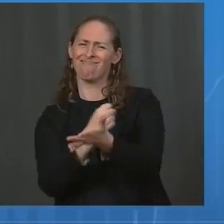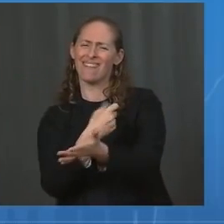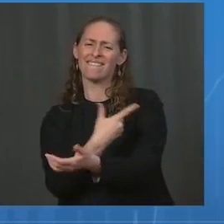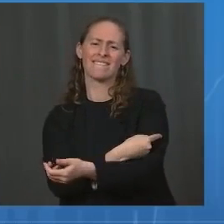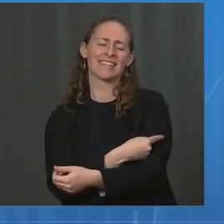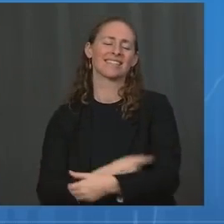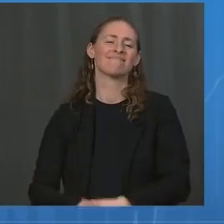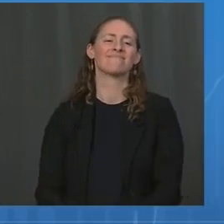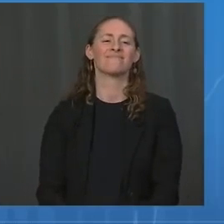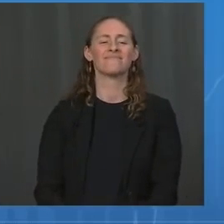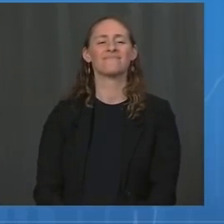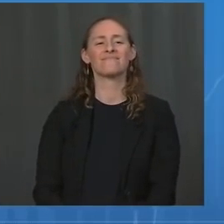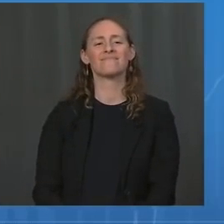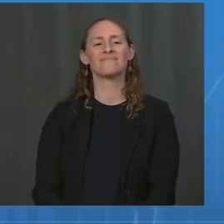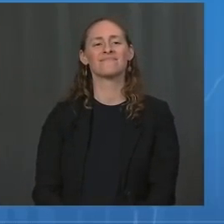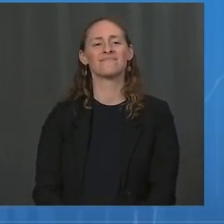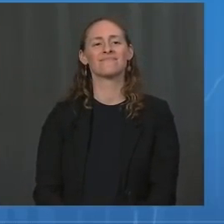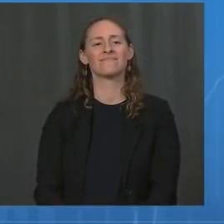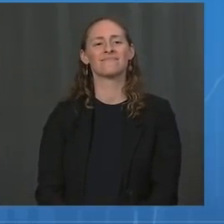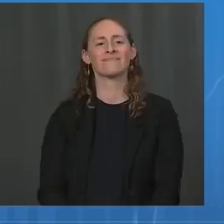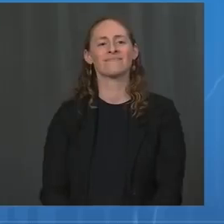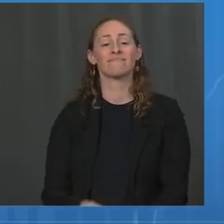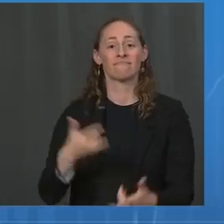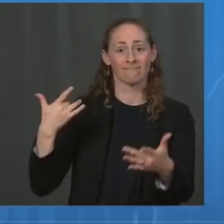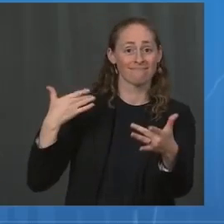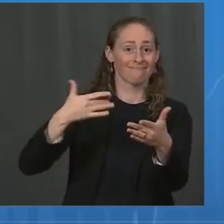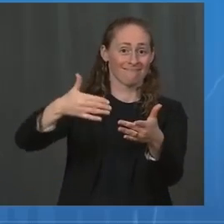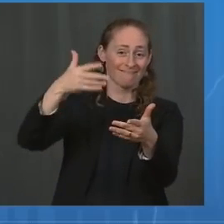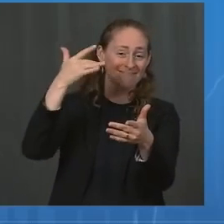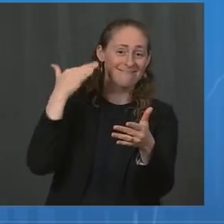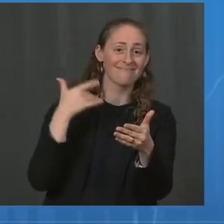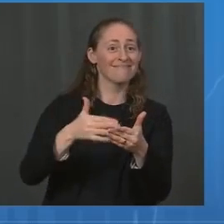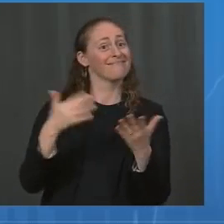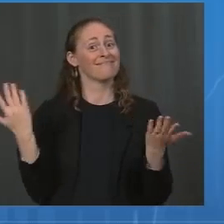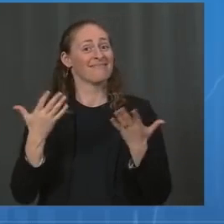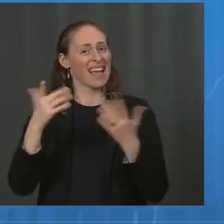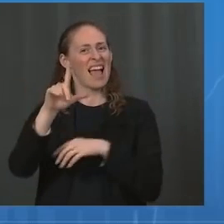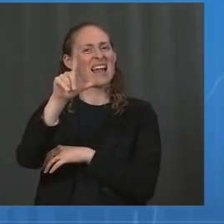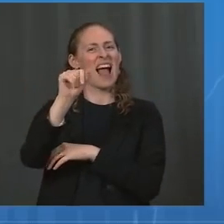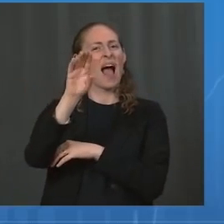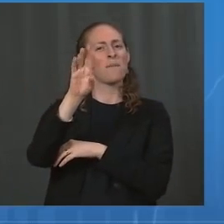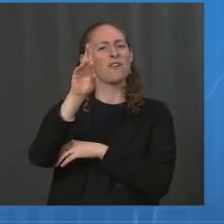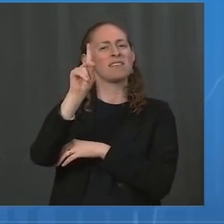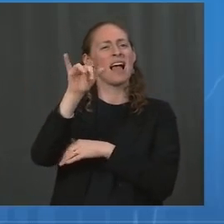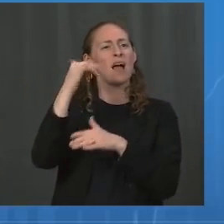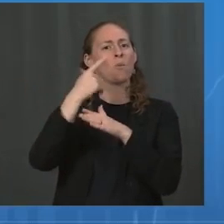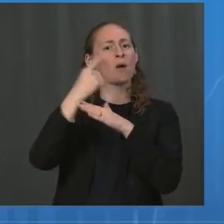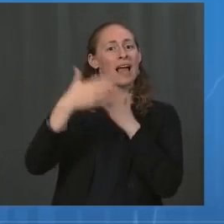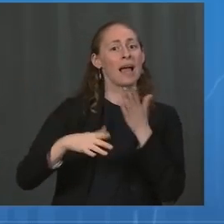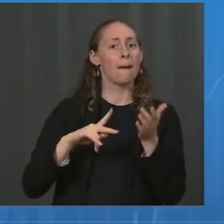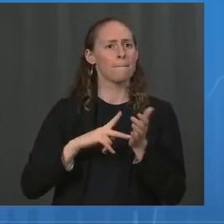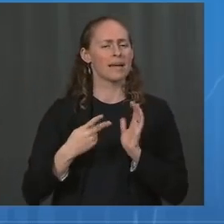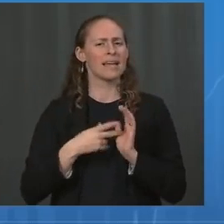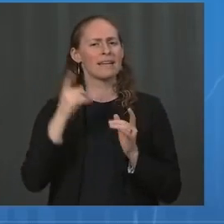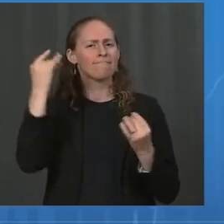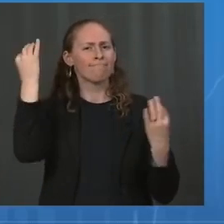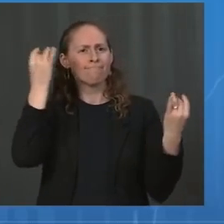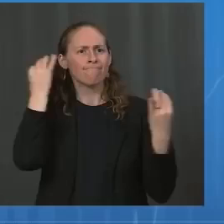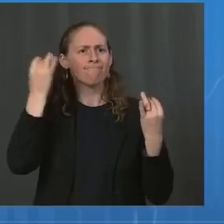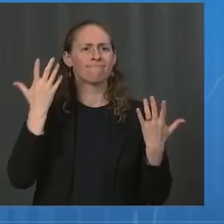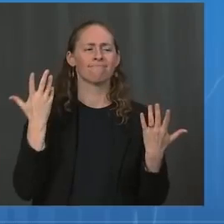it's critical that being vaccinated is part of their pre-holiday checklist. Getting vaccinated is free.